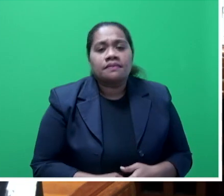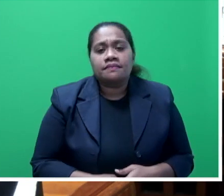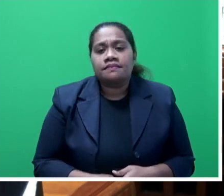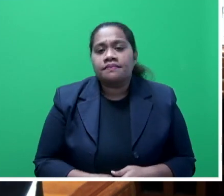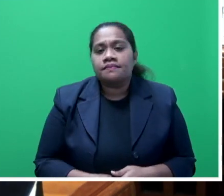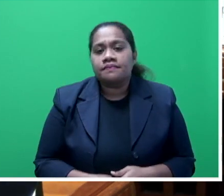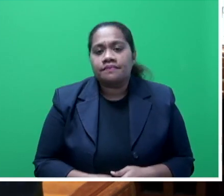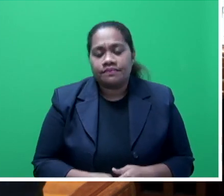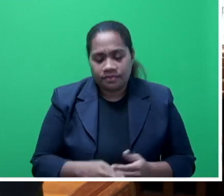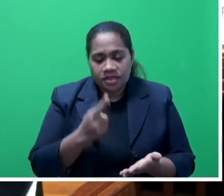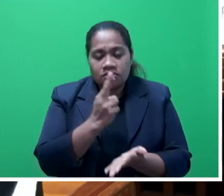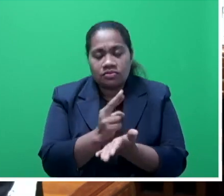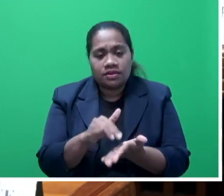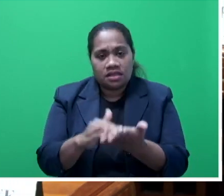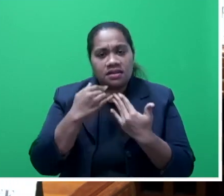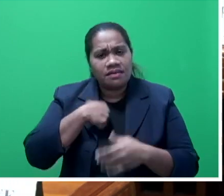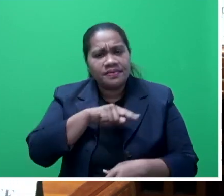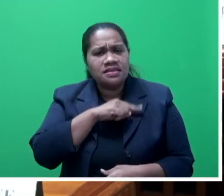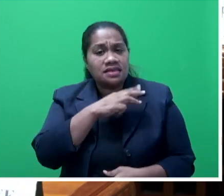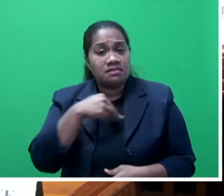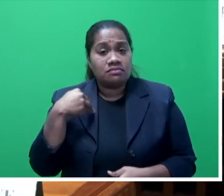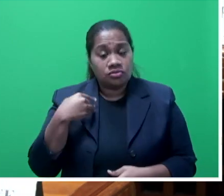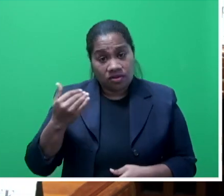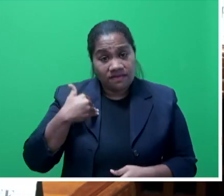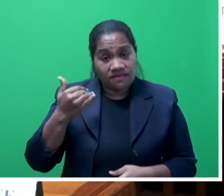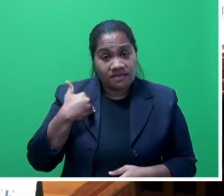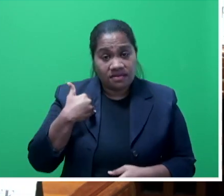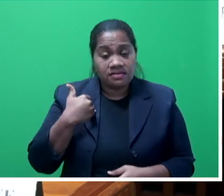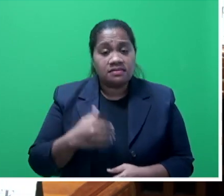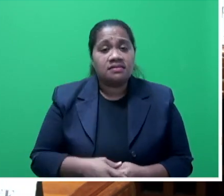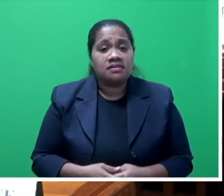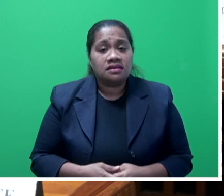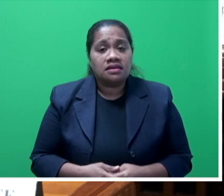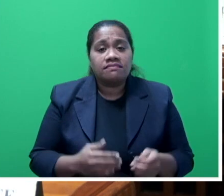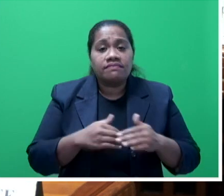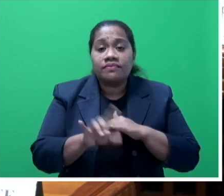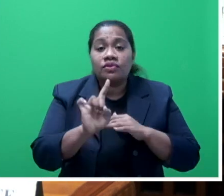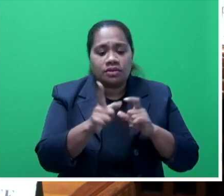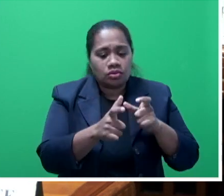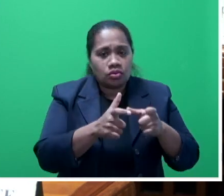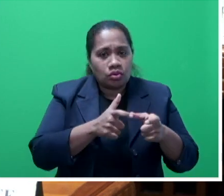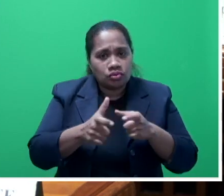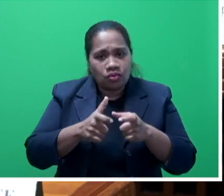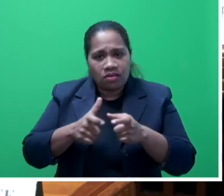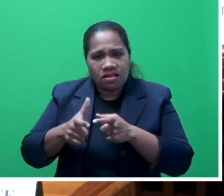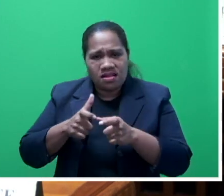helping us and the Ministry of Health particularly in the control of